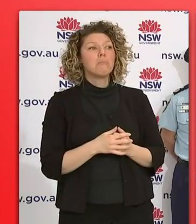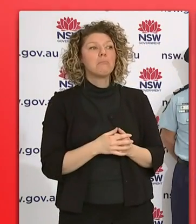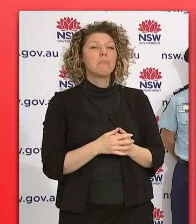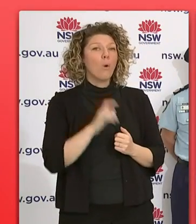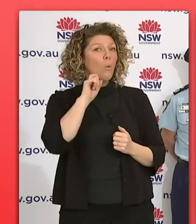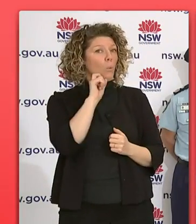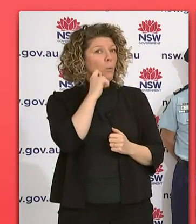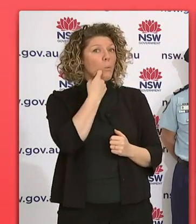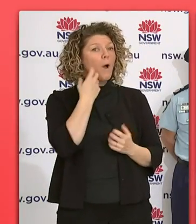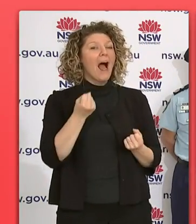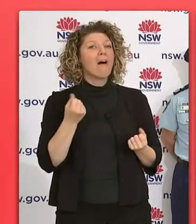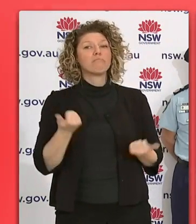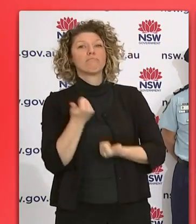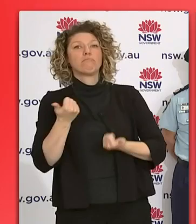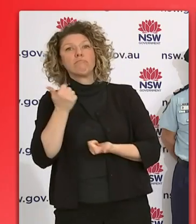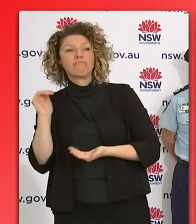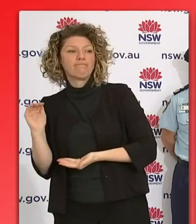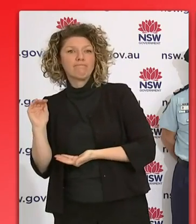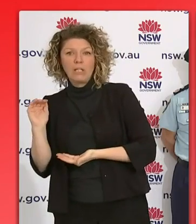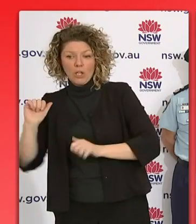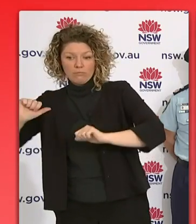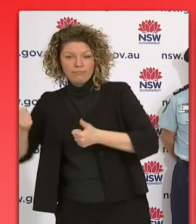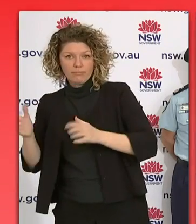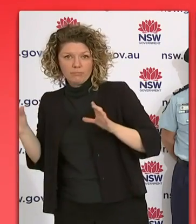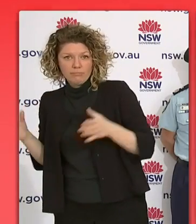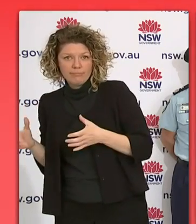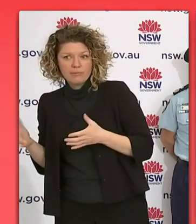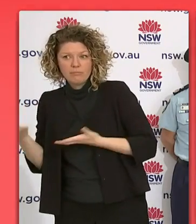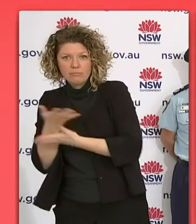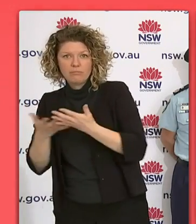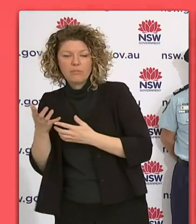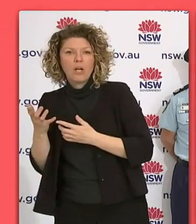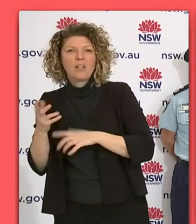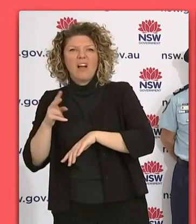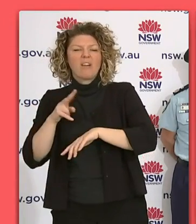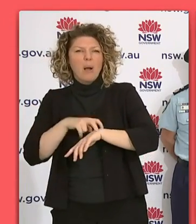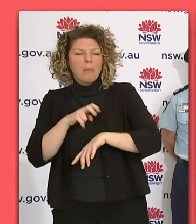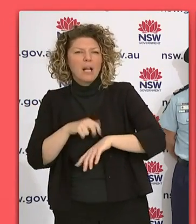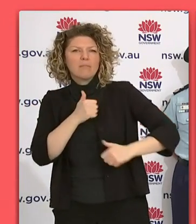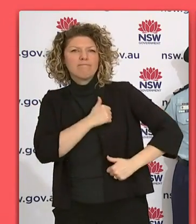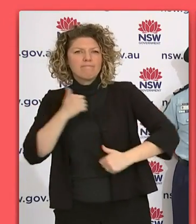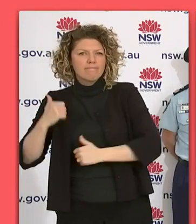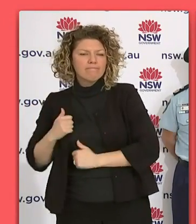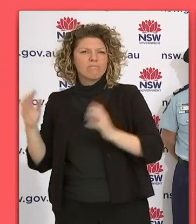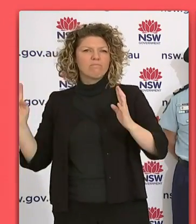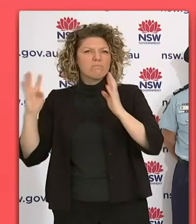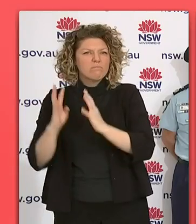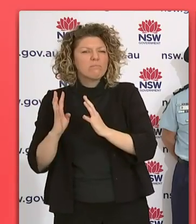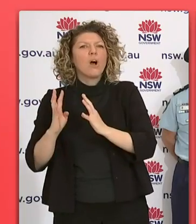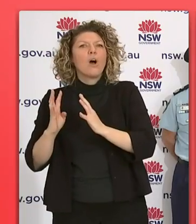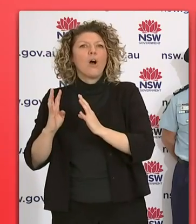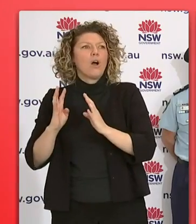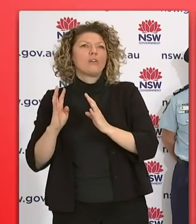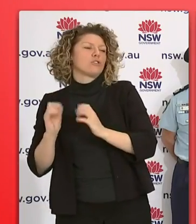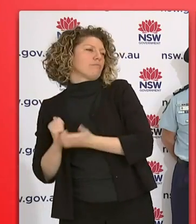they would have the appropriate committees put in place to get the ADF working with the Public Health